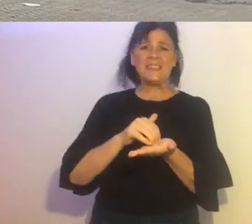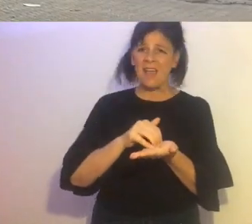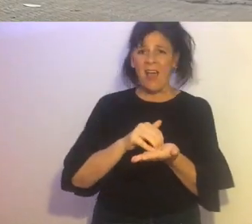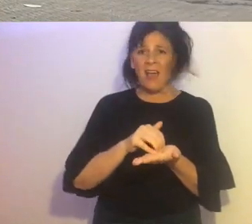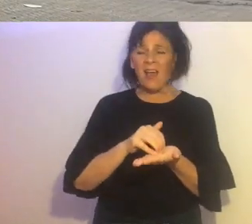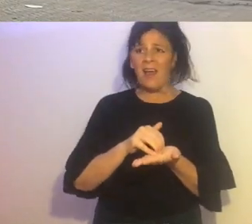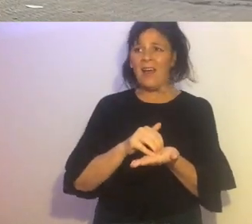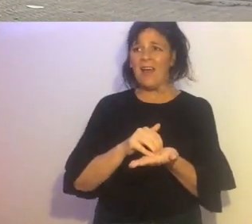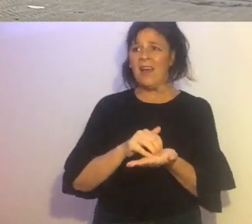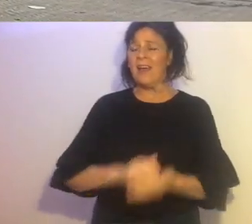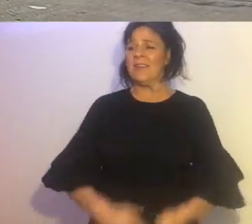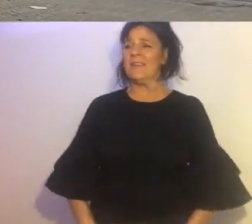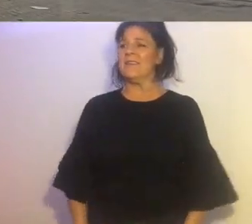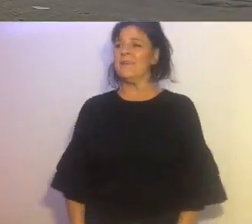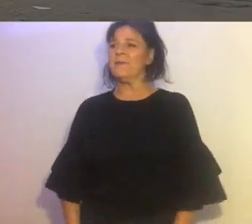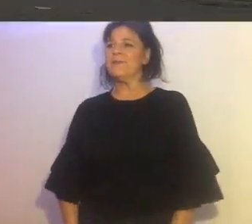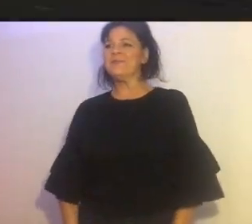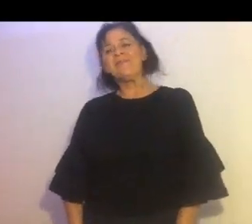return